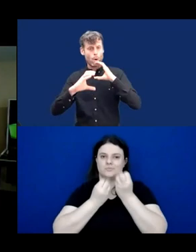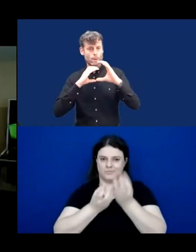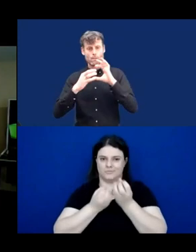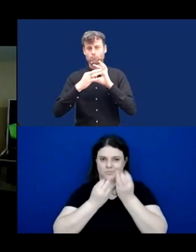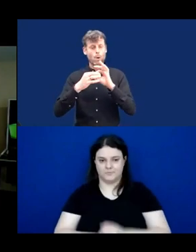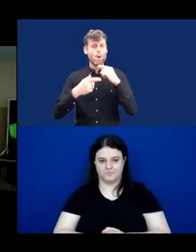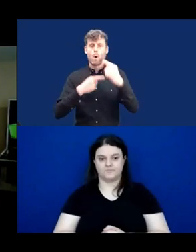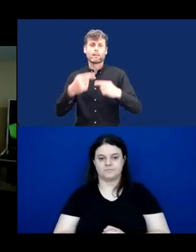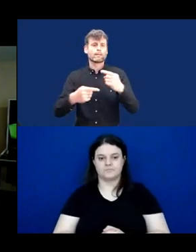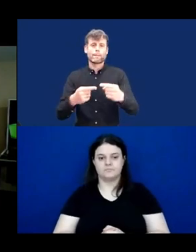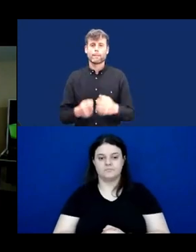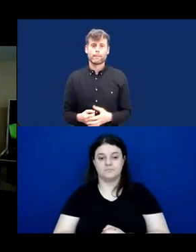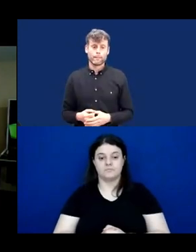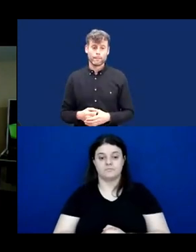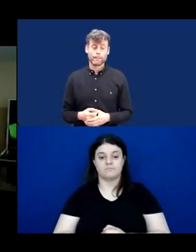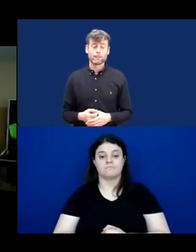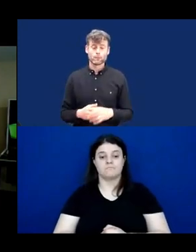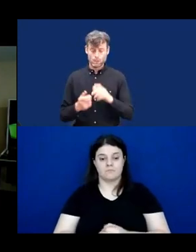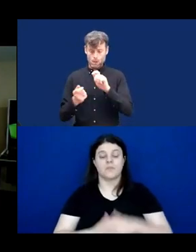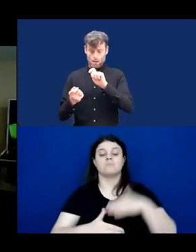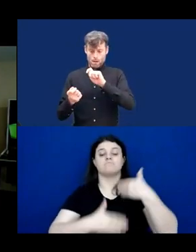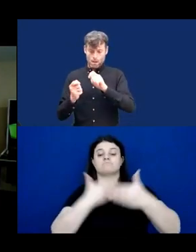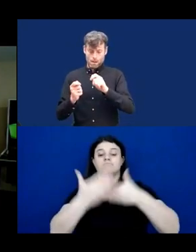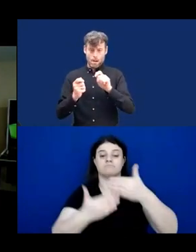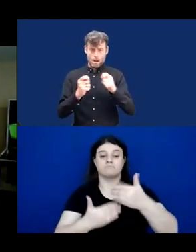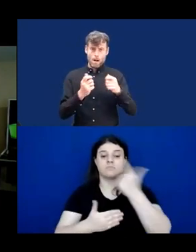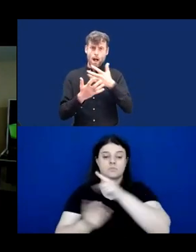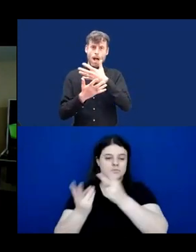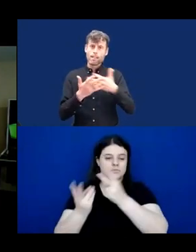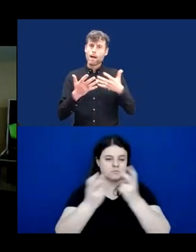And as this language has emerged, we recognize different grammatical features.